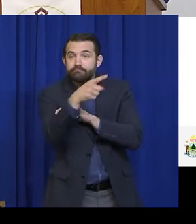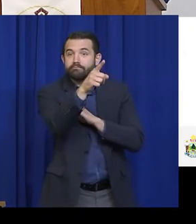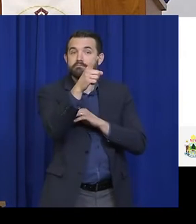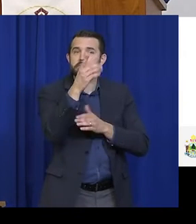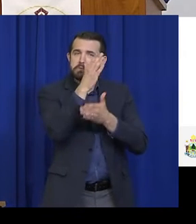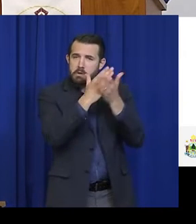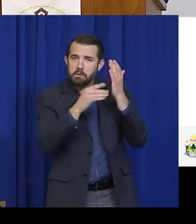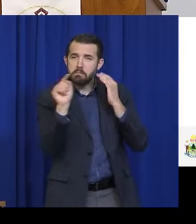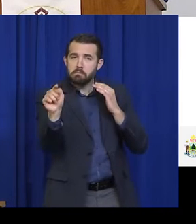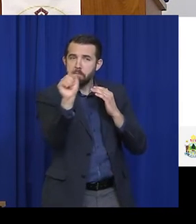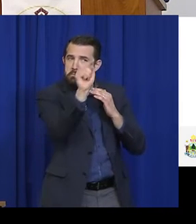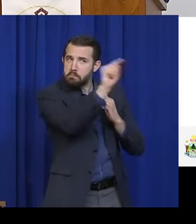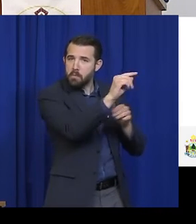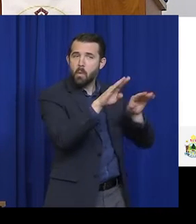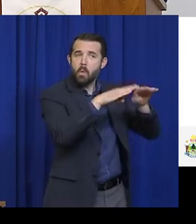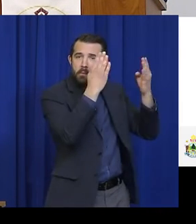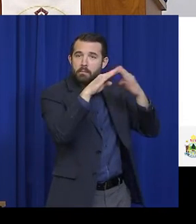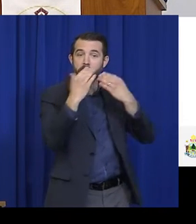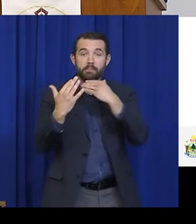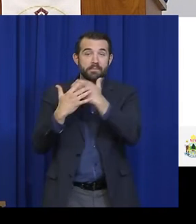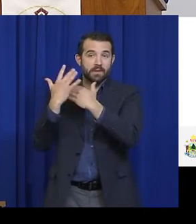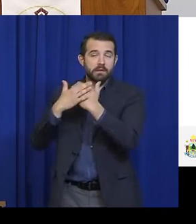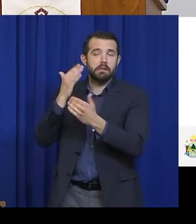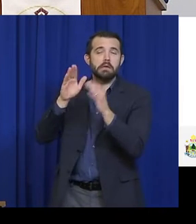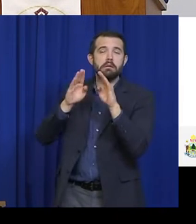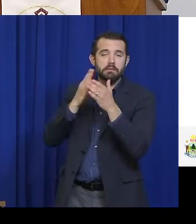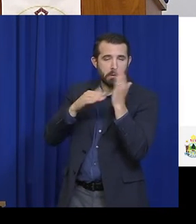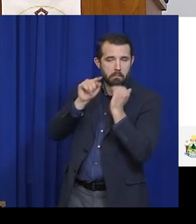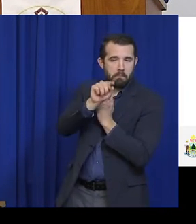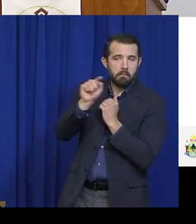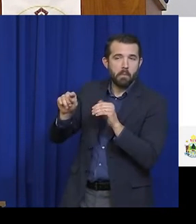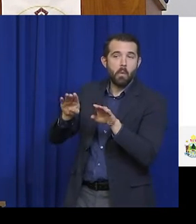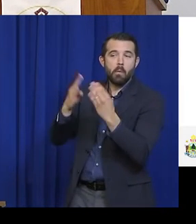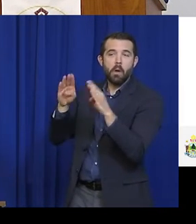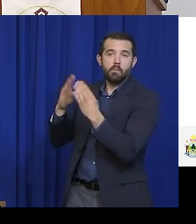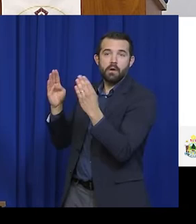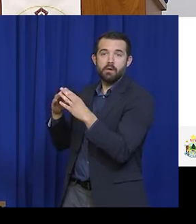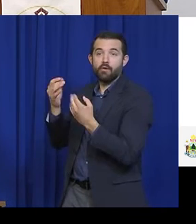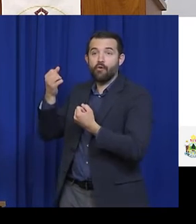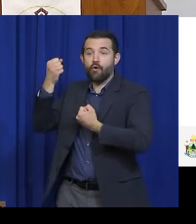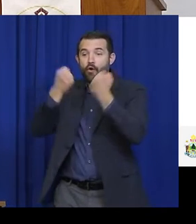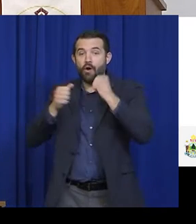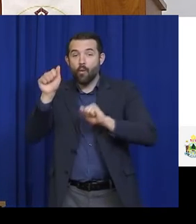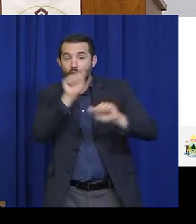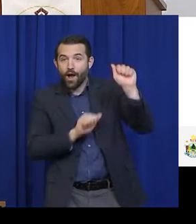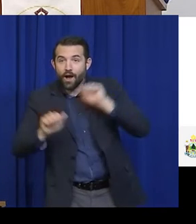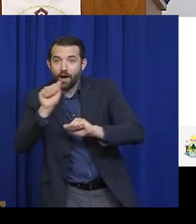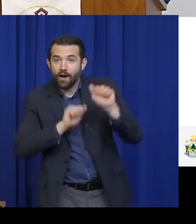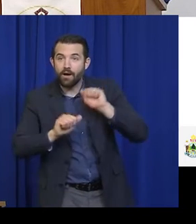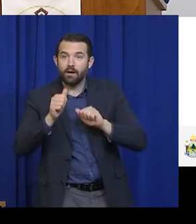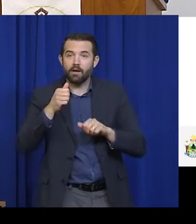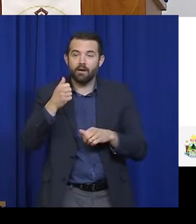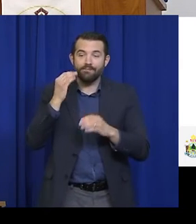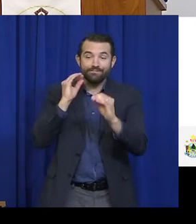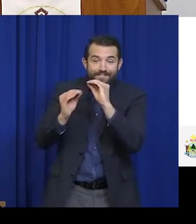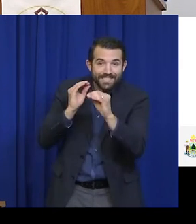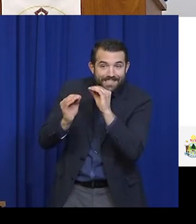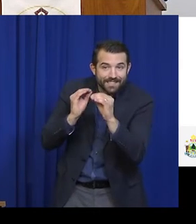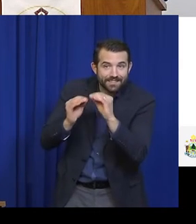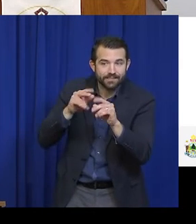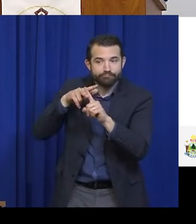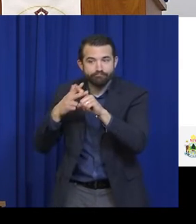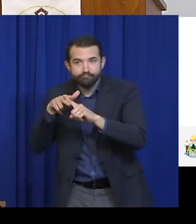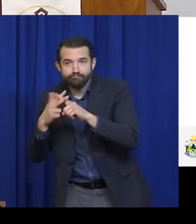remain closed. Auto dealerships and car washes, automated, automated car washes, right?